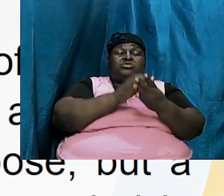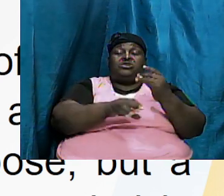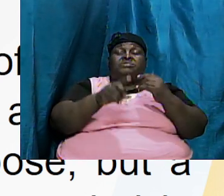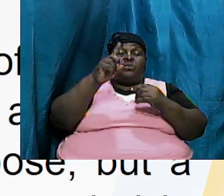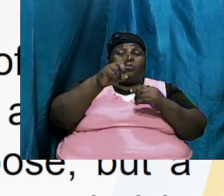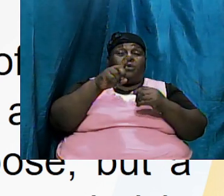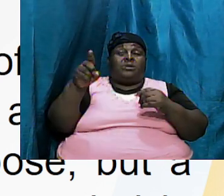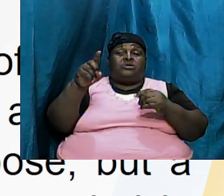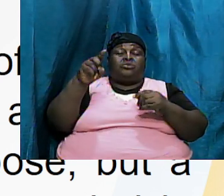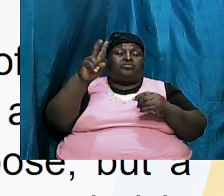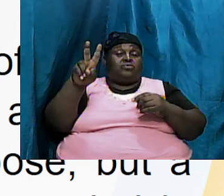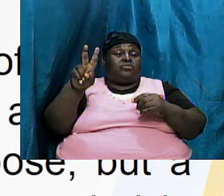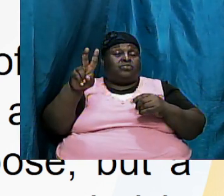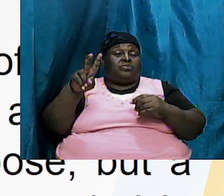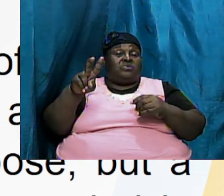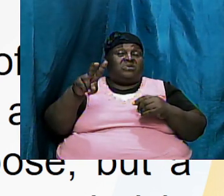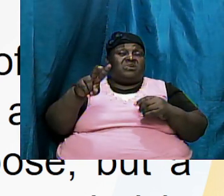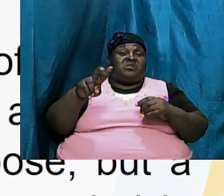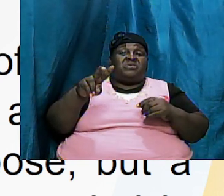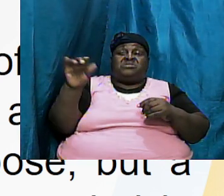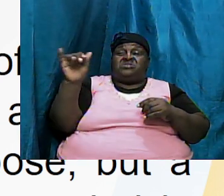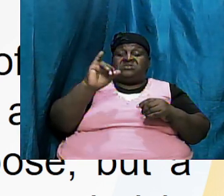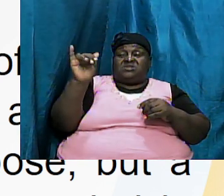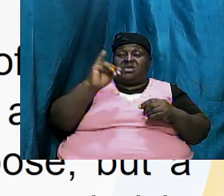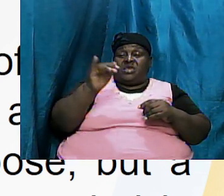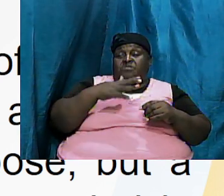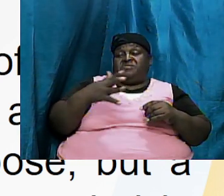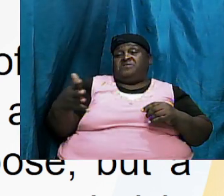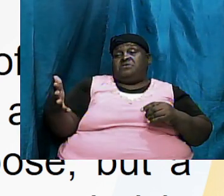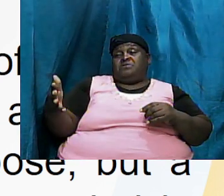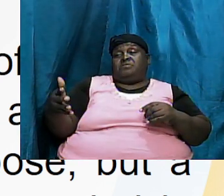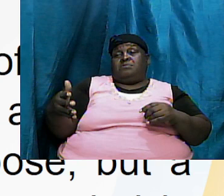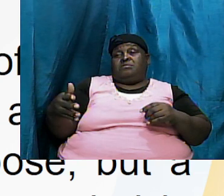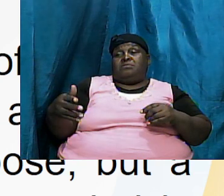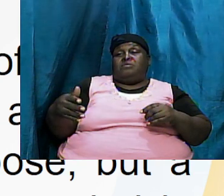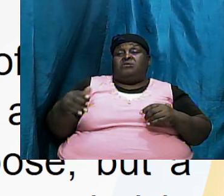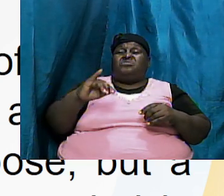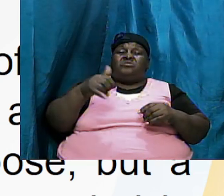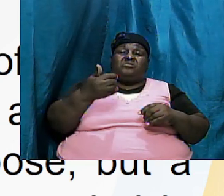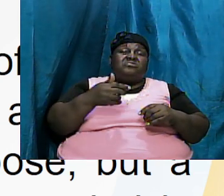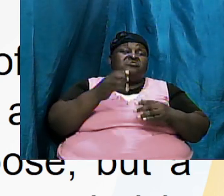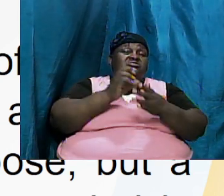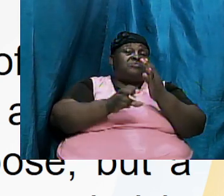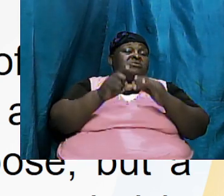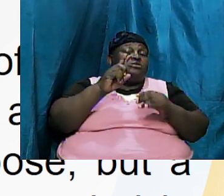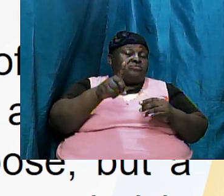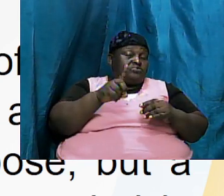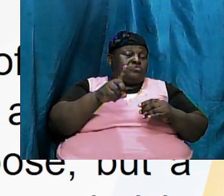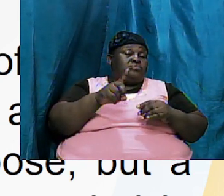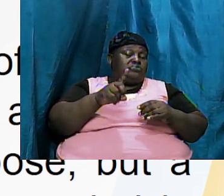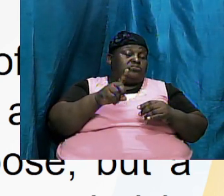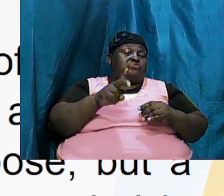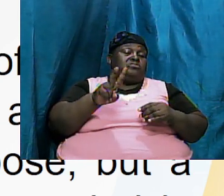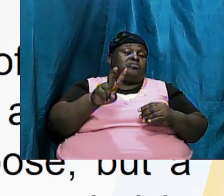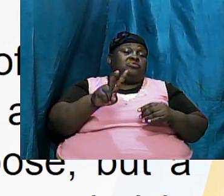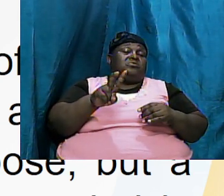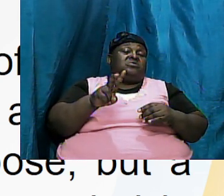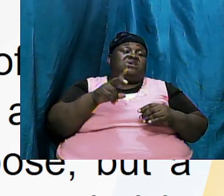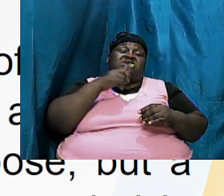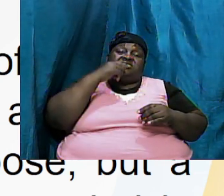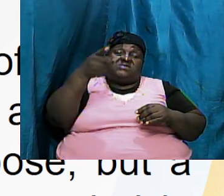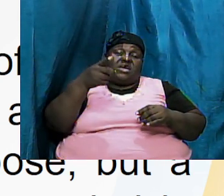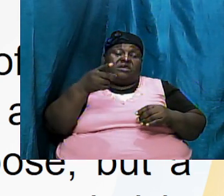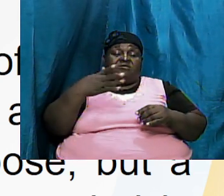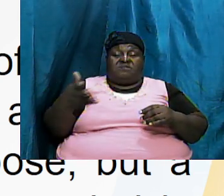2 is basically outlining the same thing it's just that chapter 2 is retelling the account